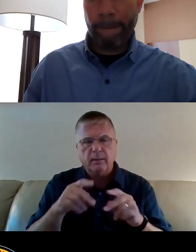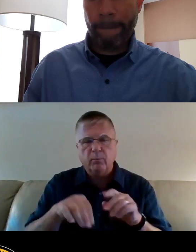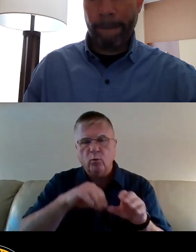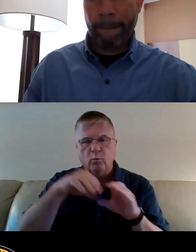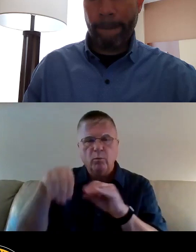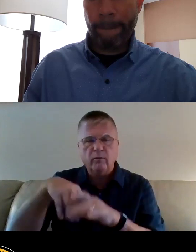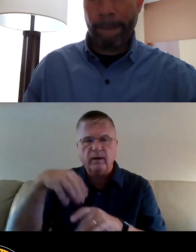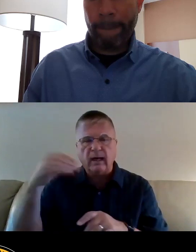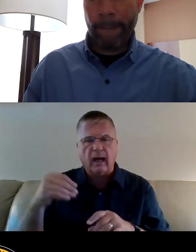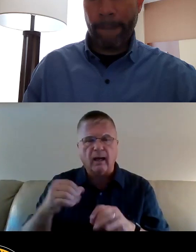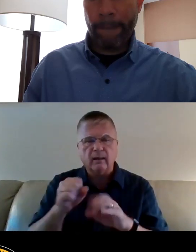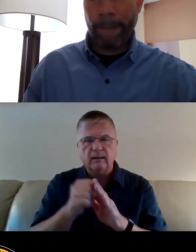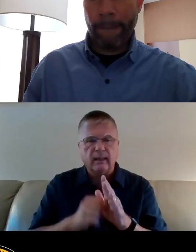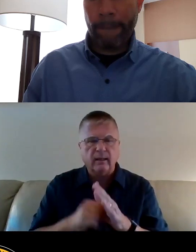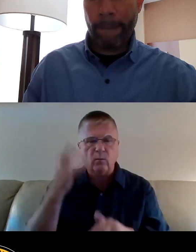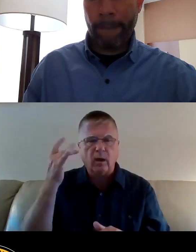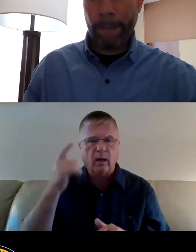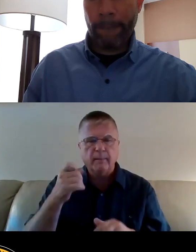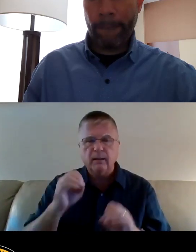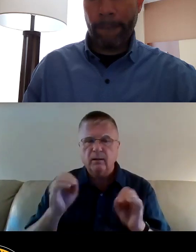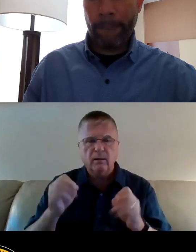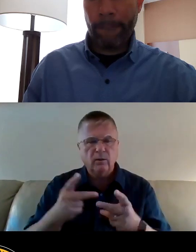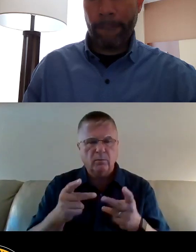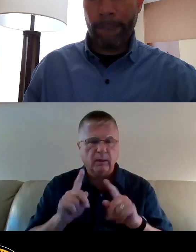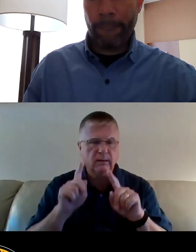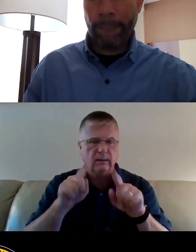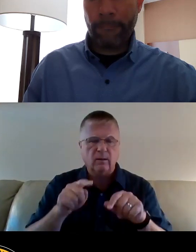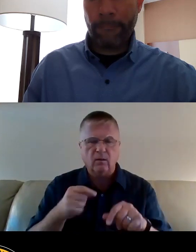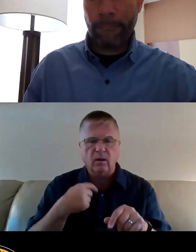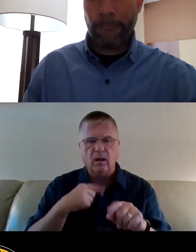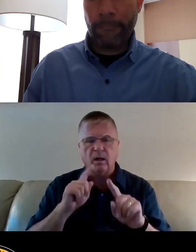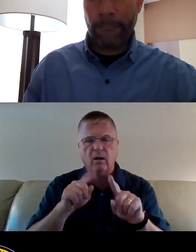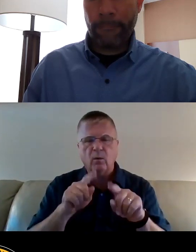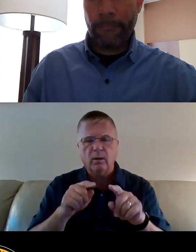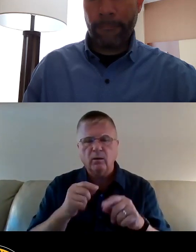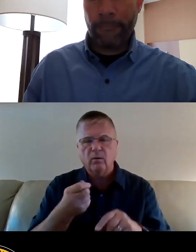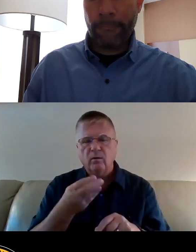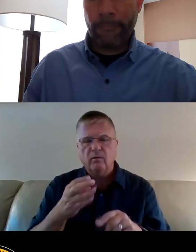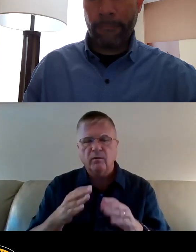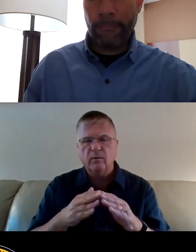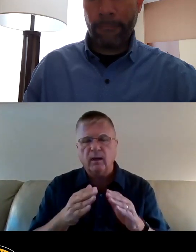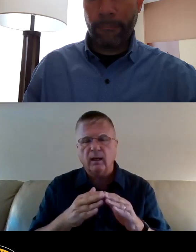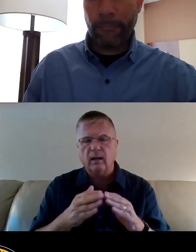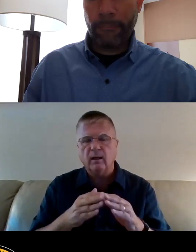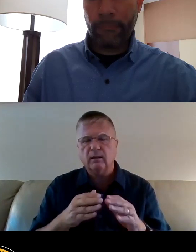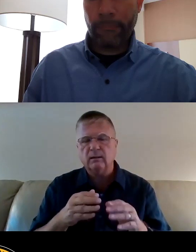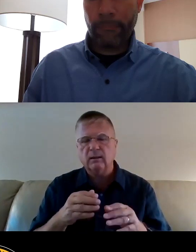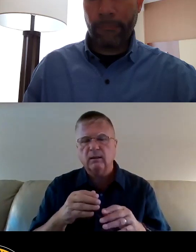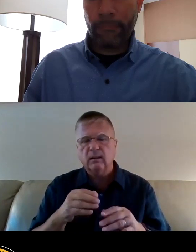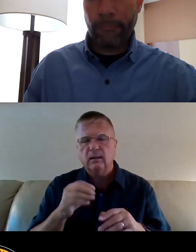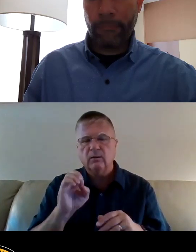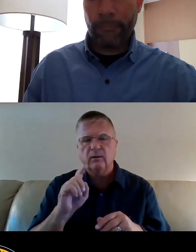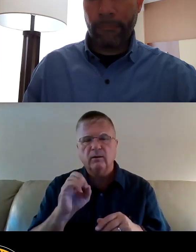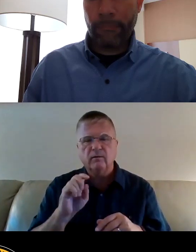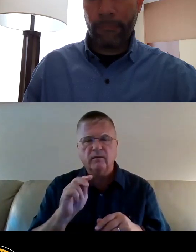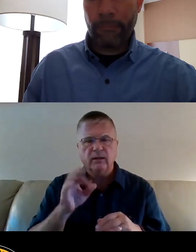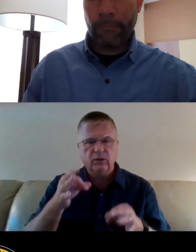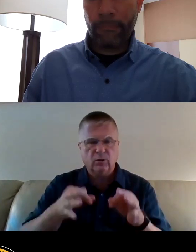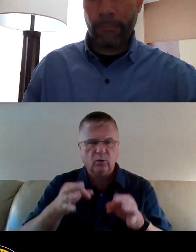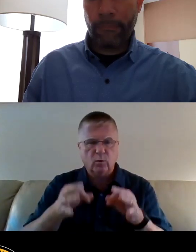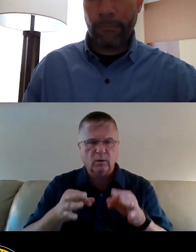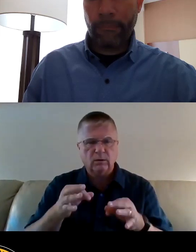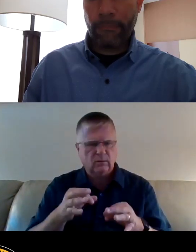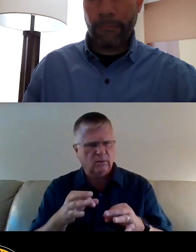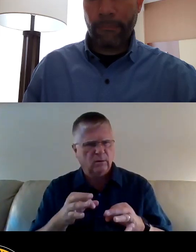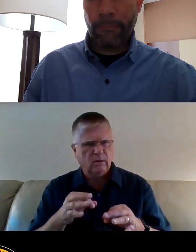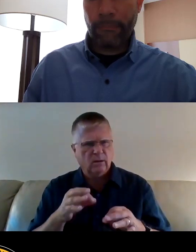there's no place to go. I went to a couple of housing to the magistrates to a couple of next reports. People